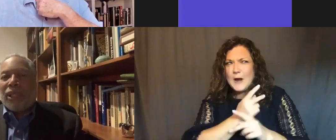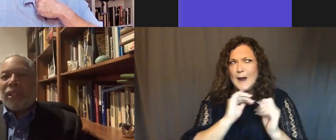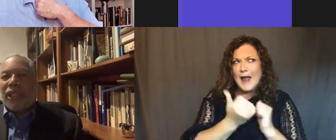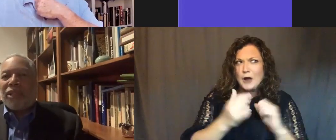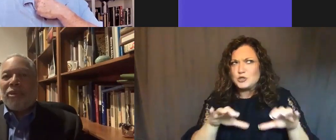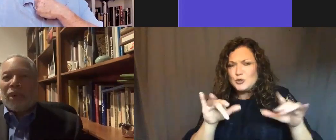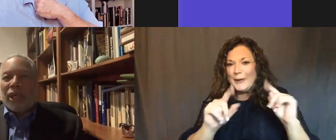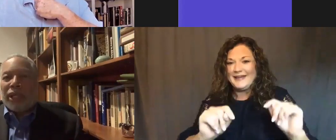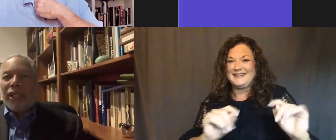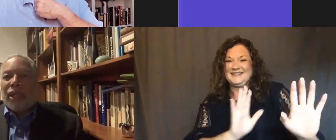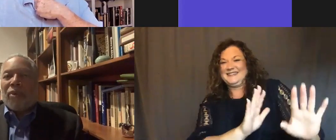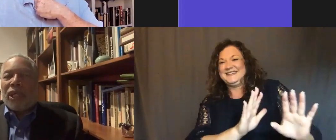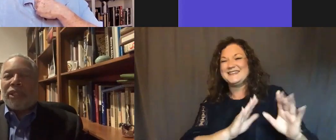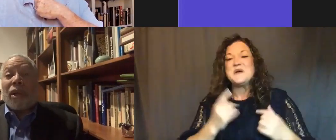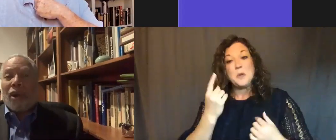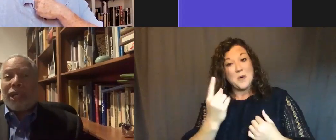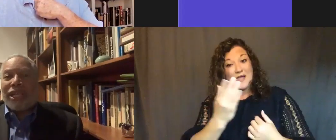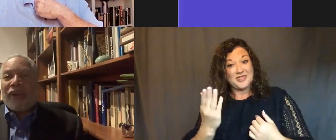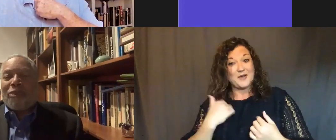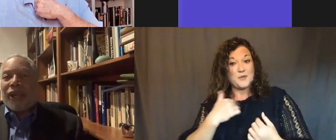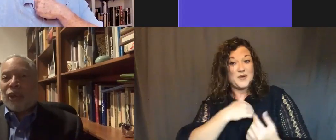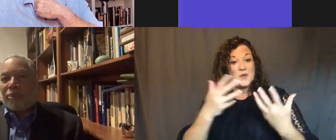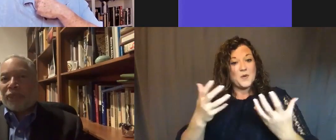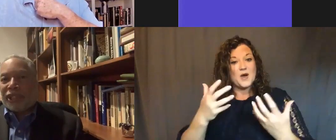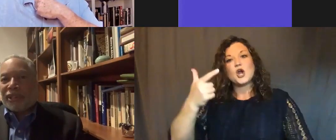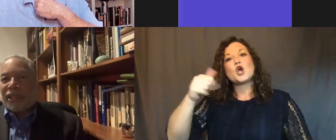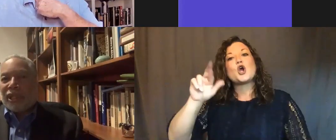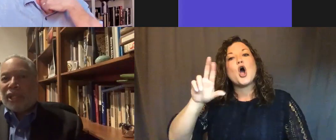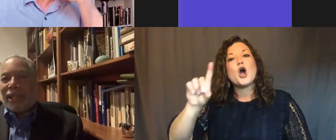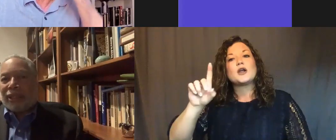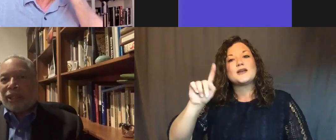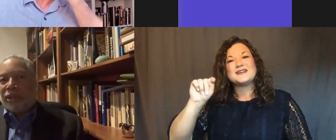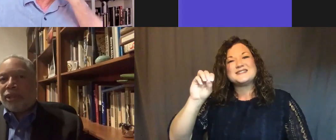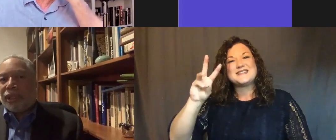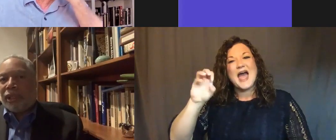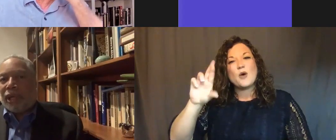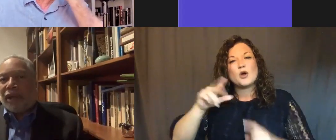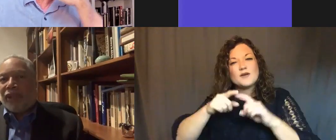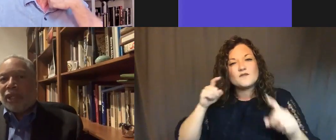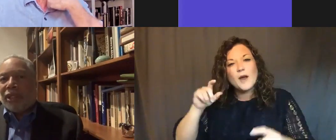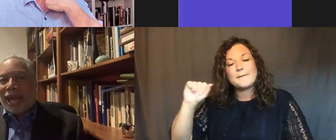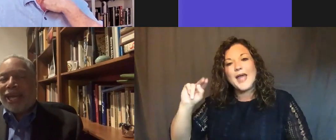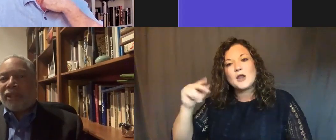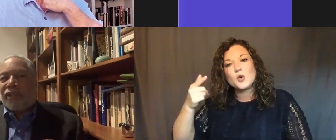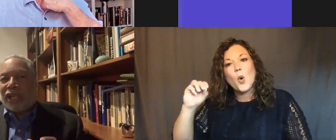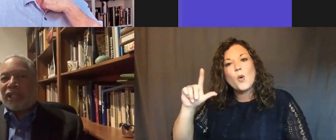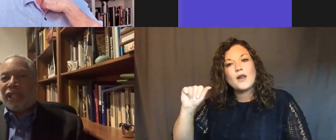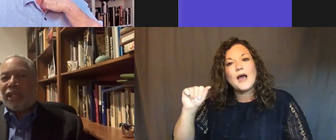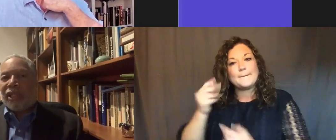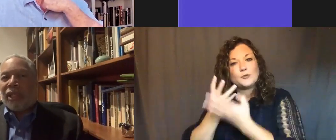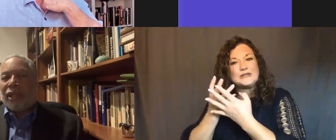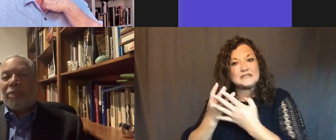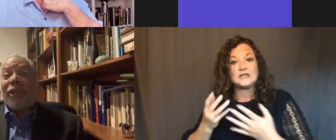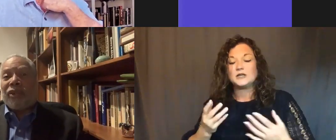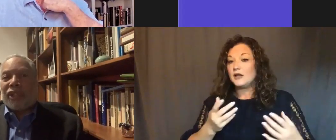one of the things we wanted was a guard tower from Angola prison, that the notion of not discussing